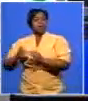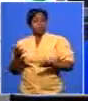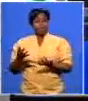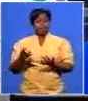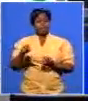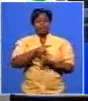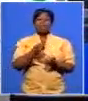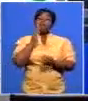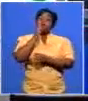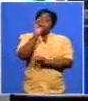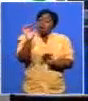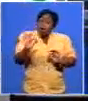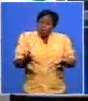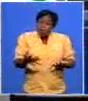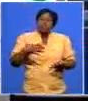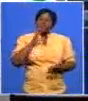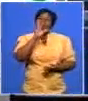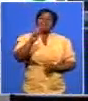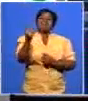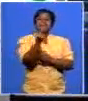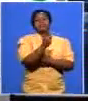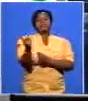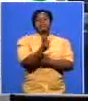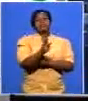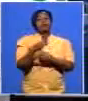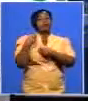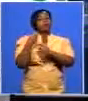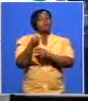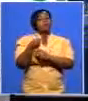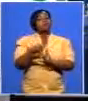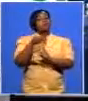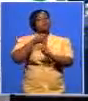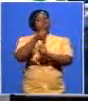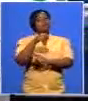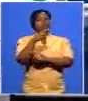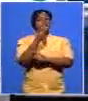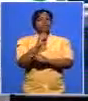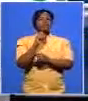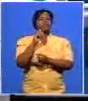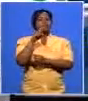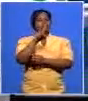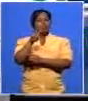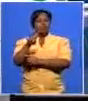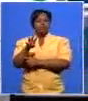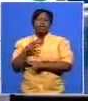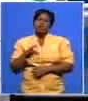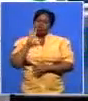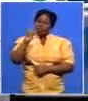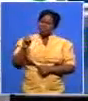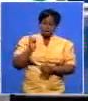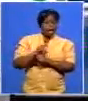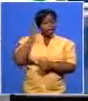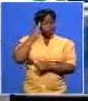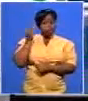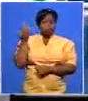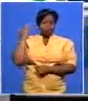foresee their future going particularly the campaign for 2014. i just wanted you miss illa to to reflect because we did ask it and i did